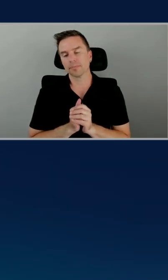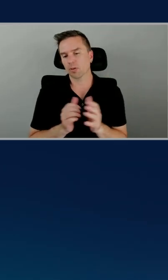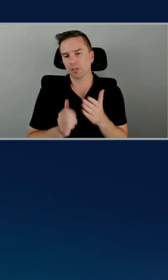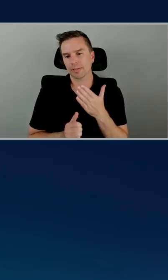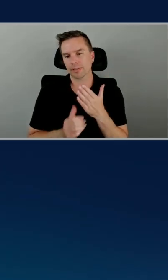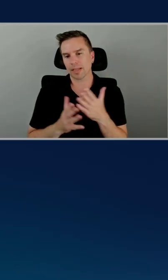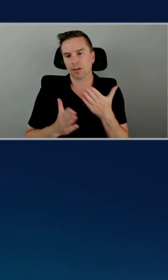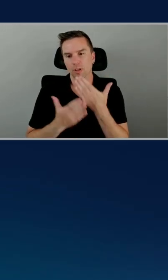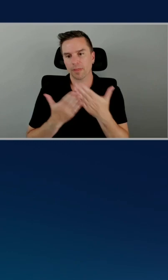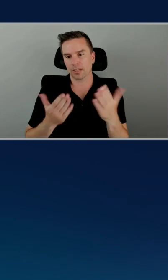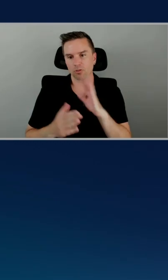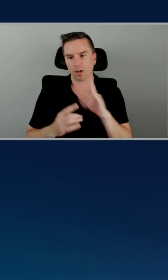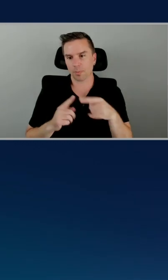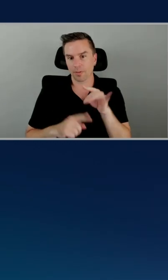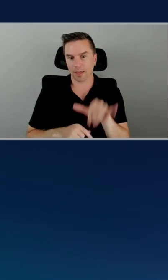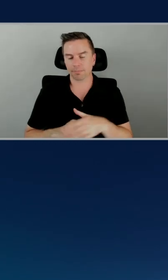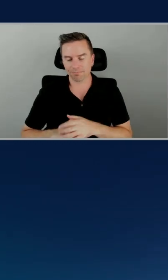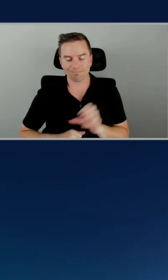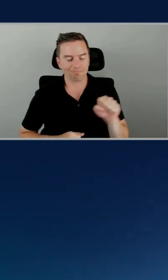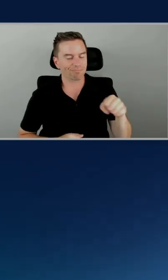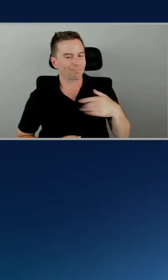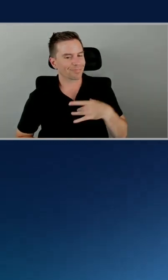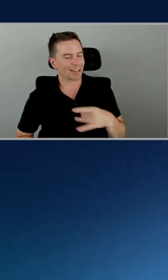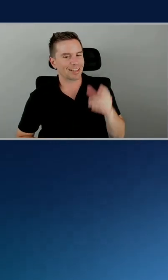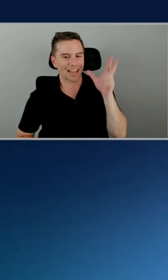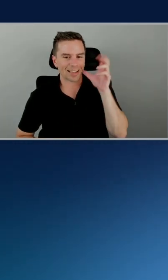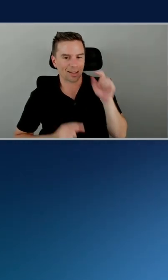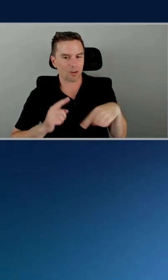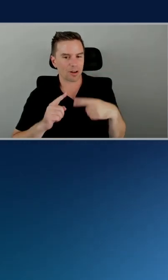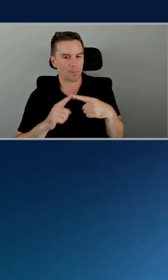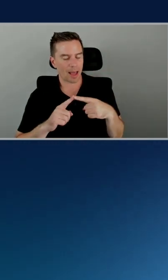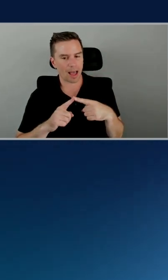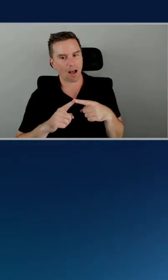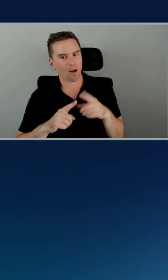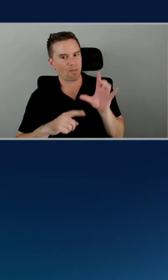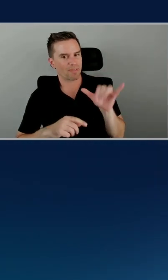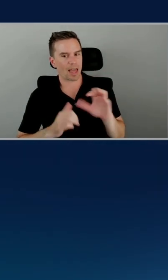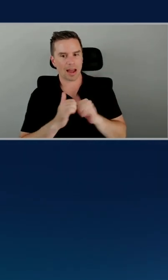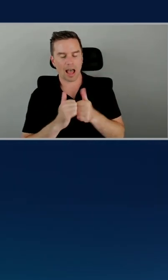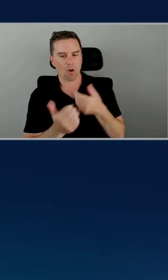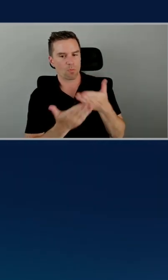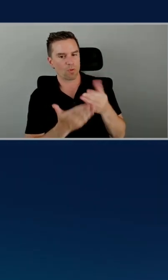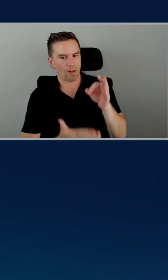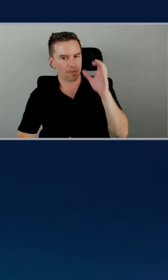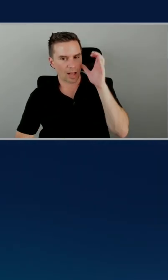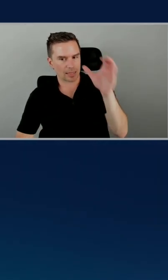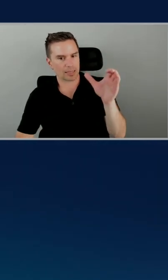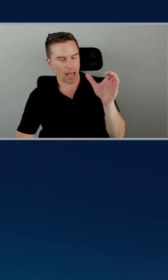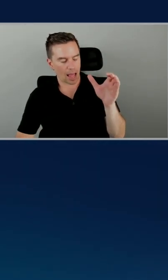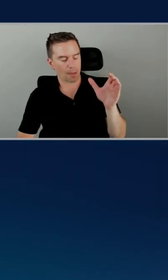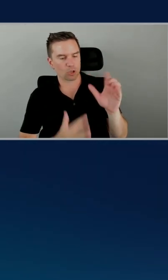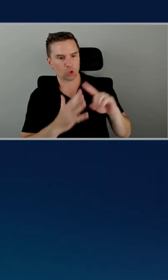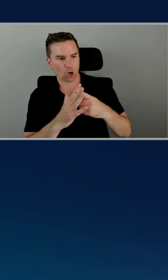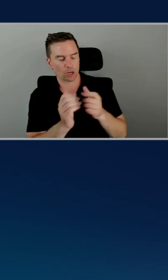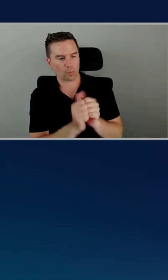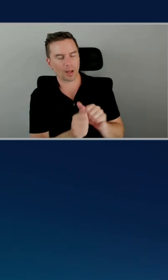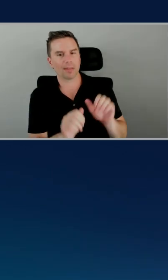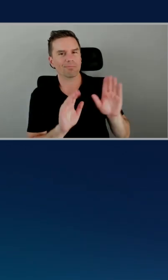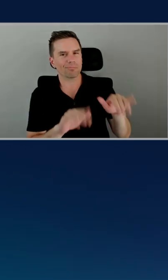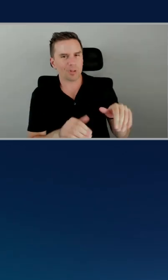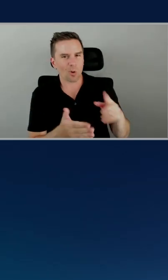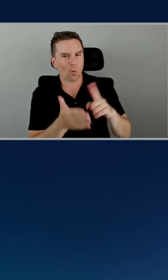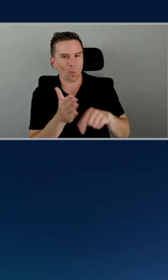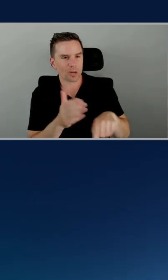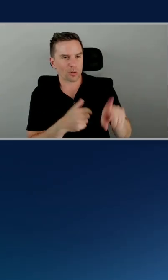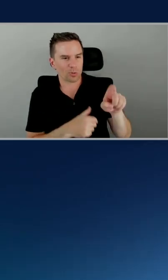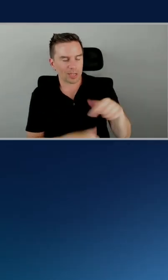love hearing about this full life cycle of how this proof of concept went. You know, it went from, hey, you know, we need to tell it is what you need. You know, we're looking